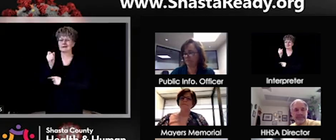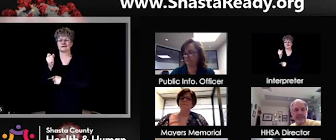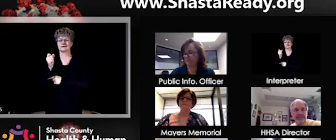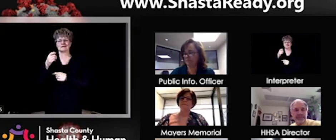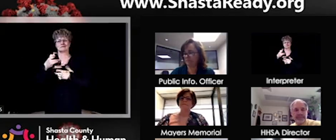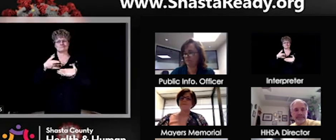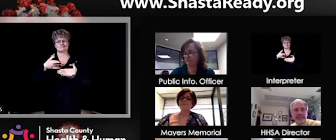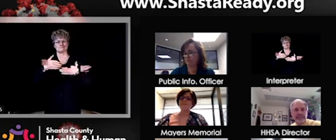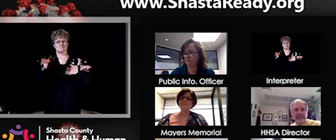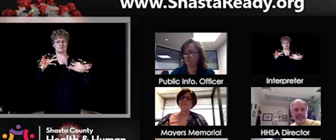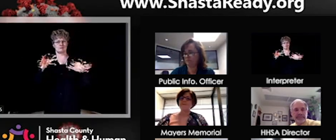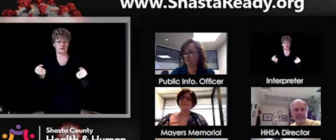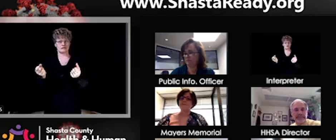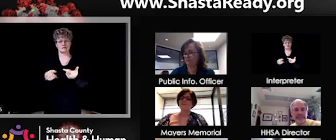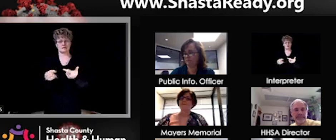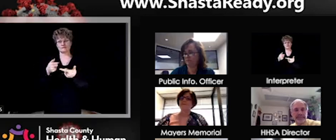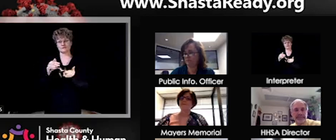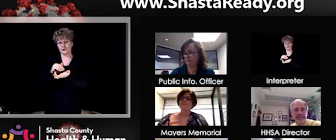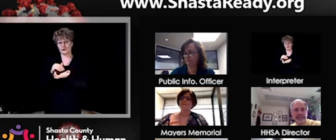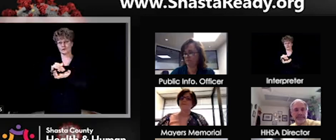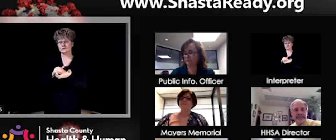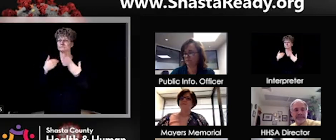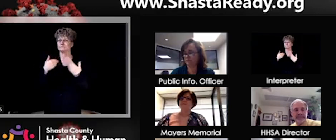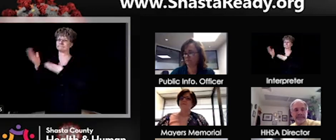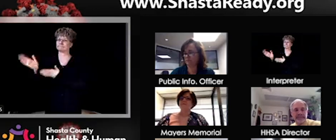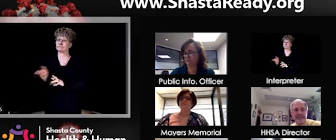having the plan put together and ready to go.